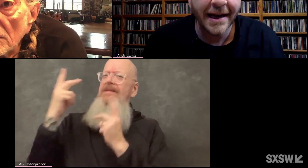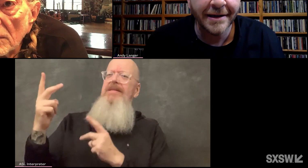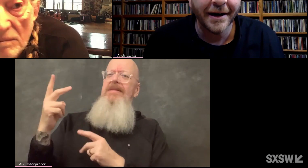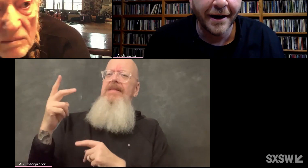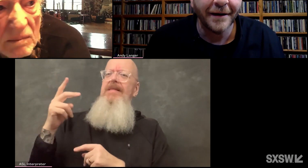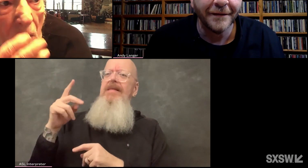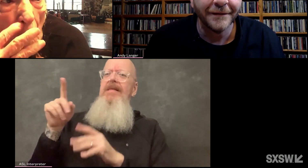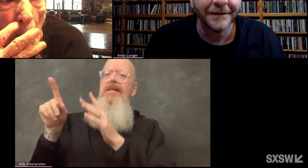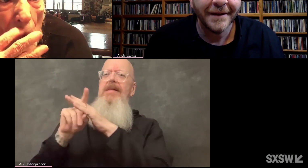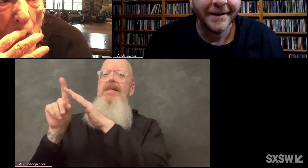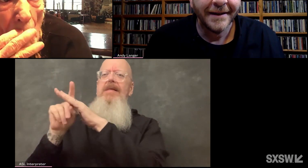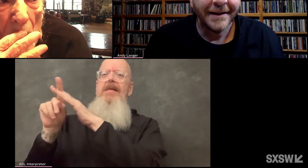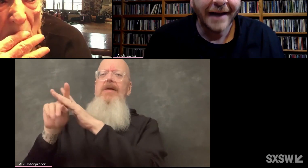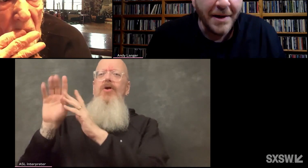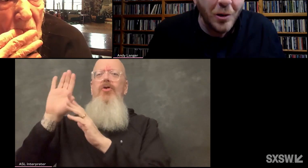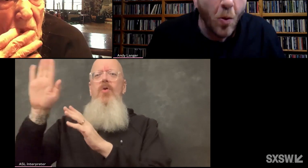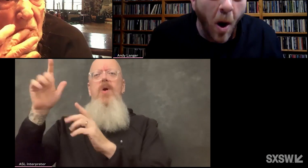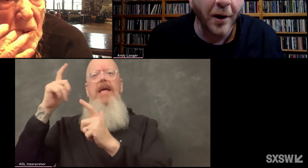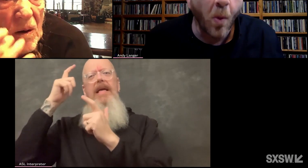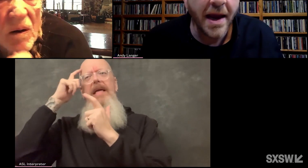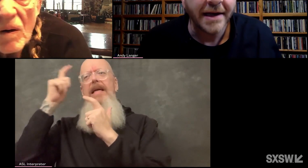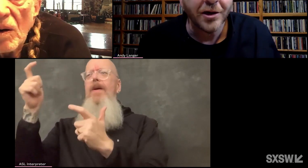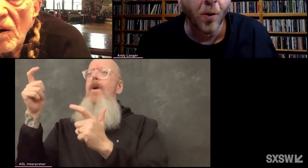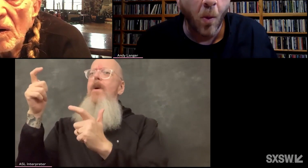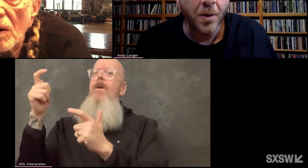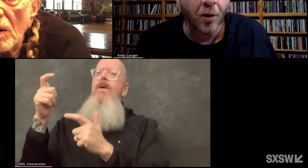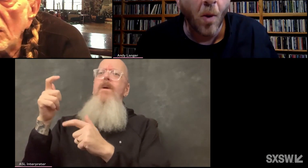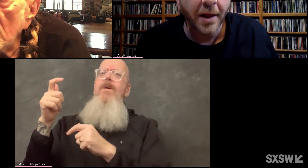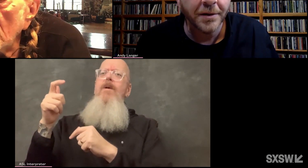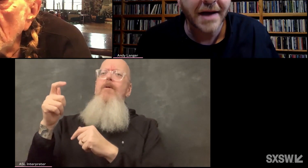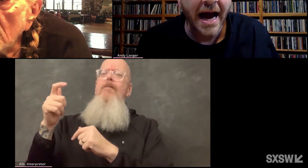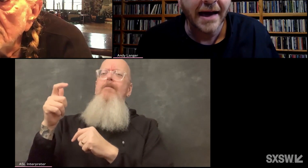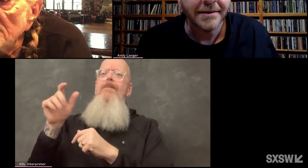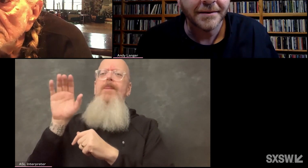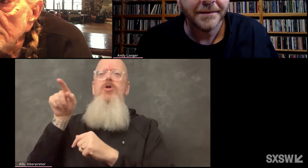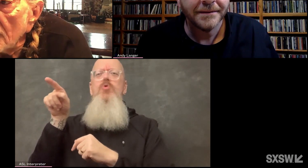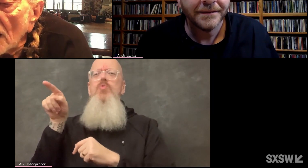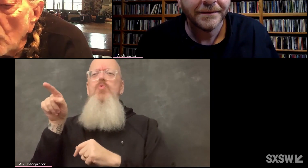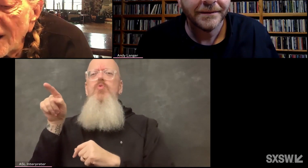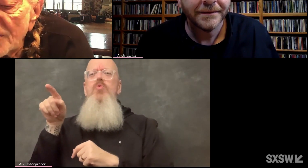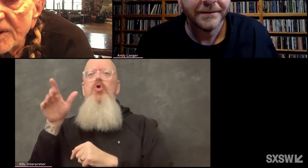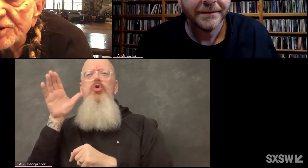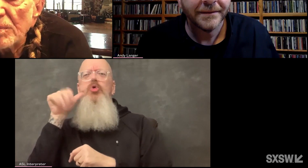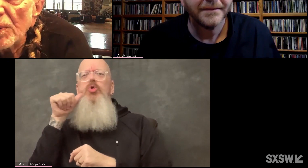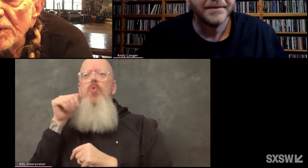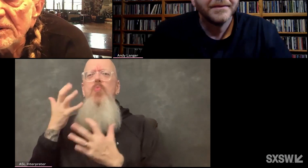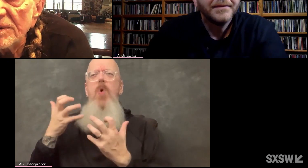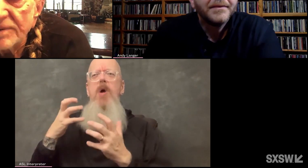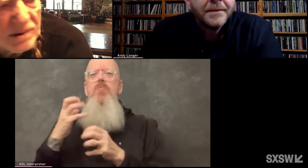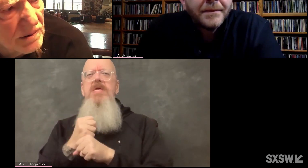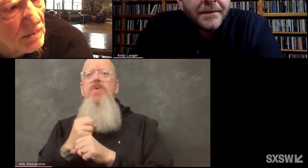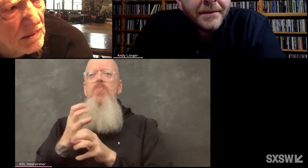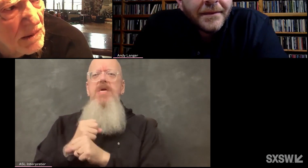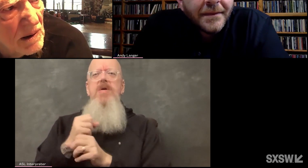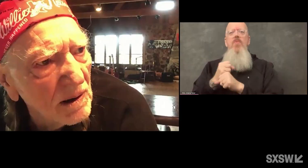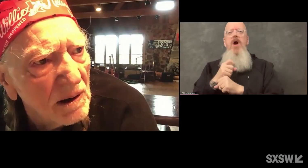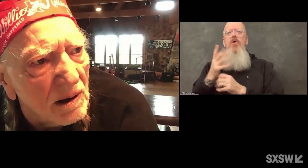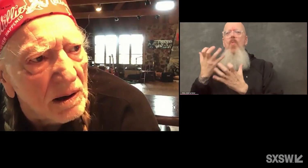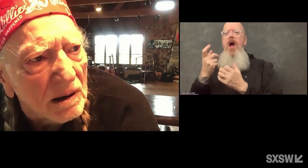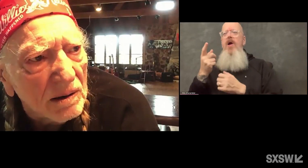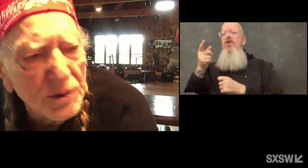and of, I mean, you want to win. You're one of those guys. Well, I think it's important to